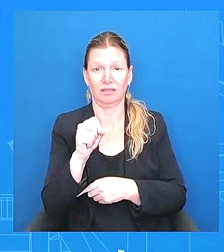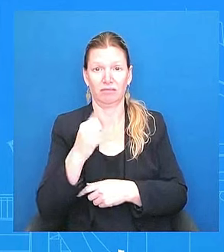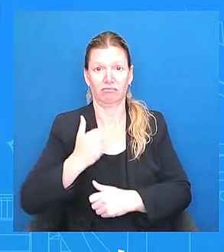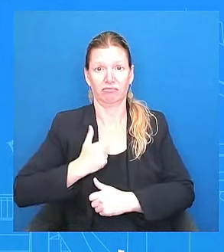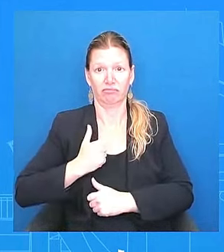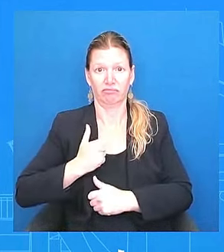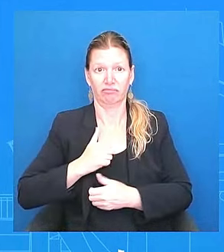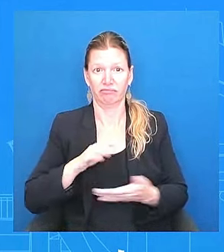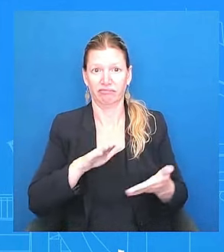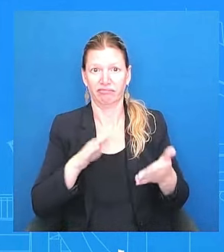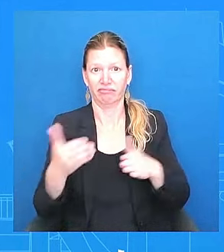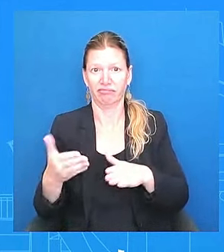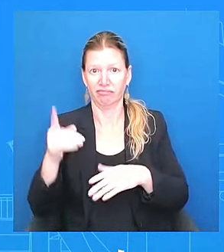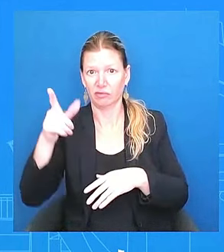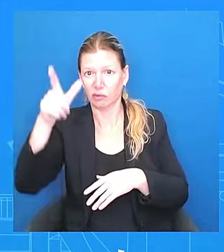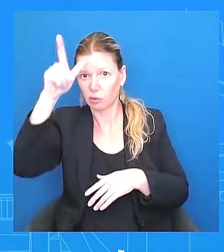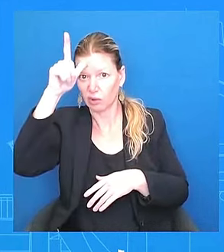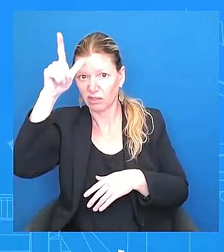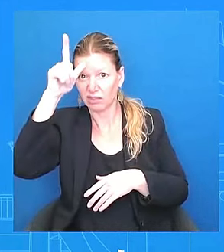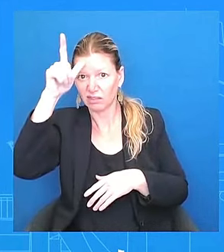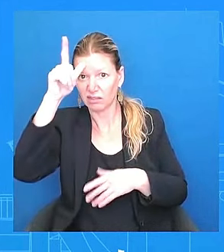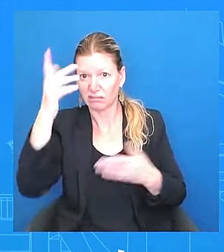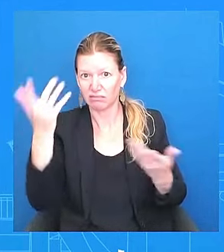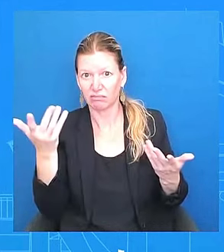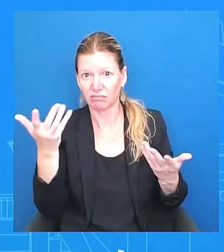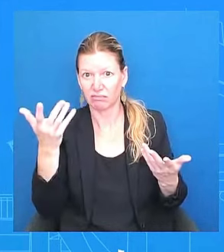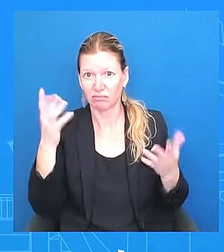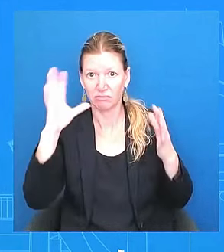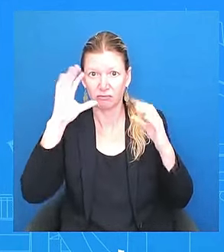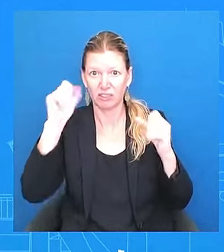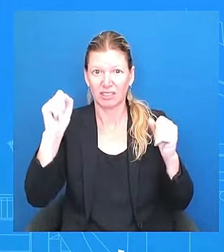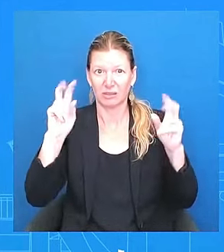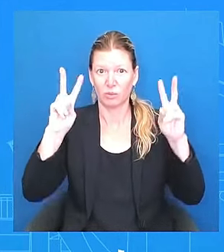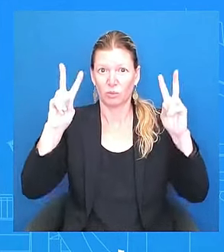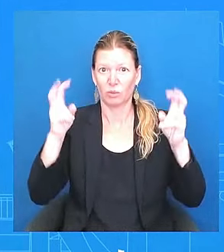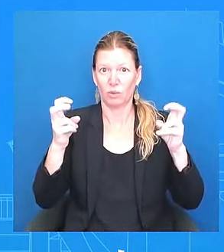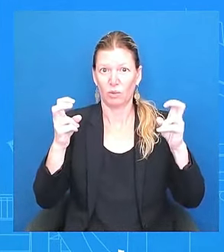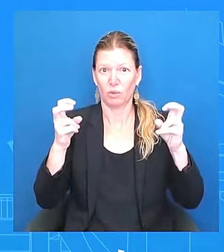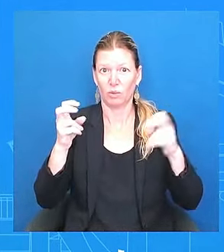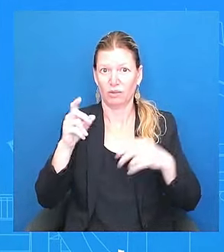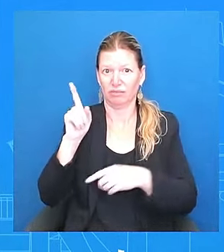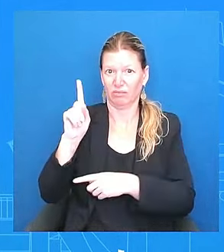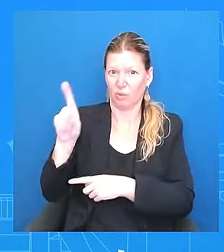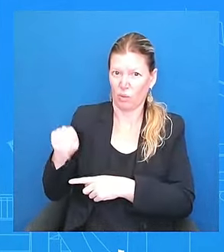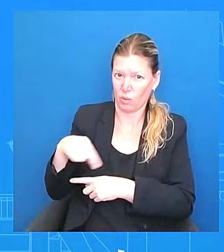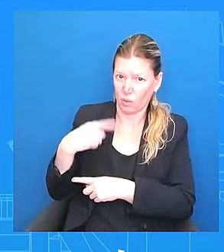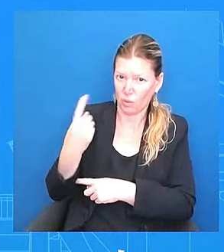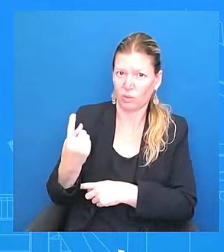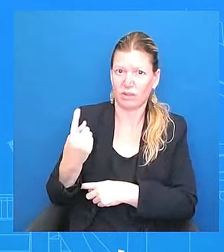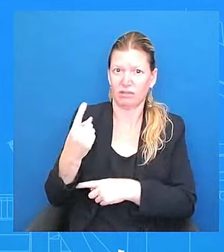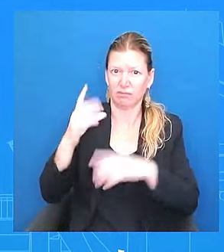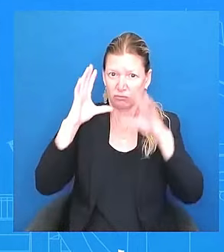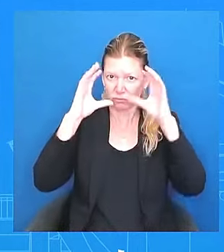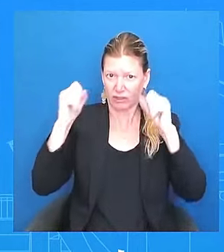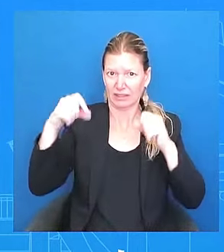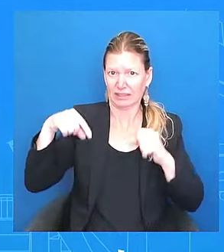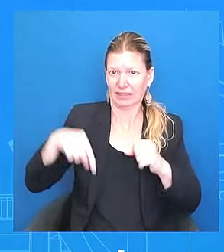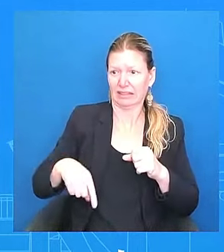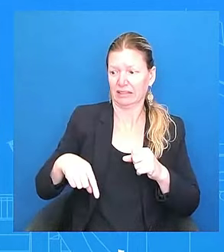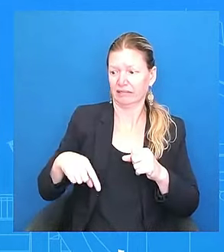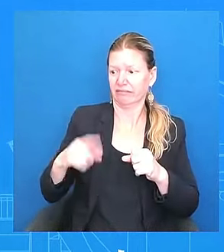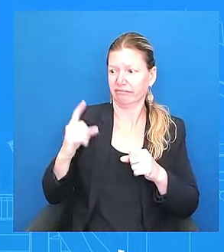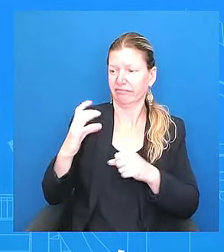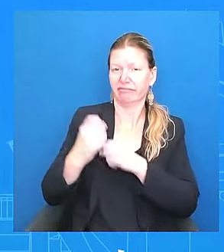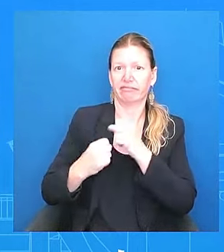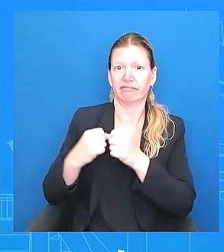only president this century, this decade, that doesn't have any troops dying anywhere in the world like he did, end quote. I get having a bad night.